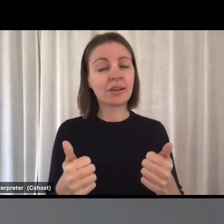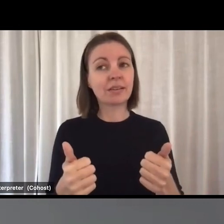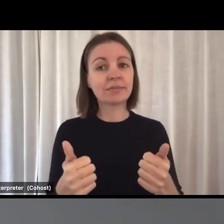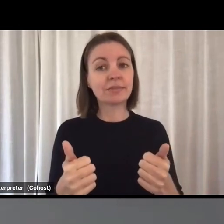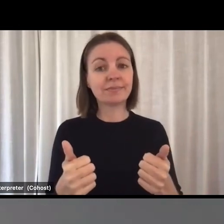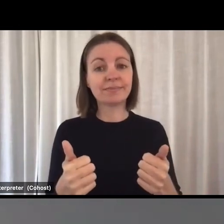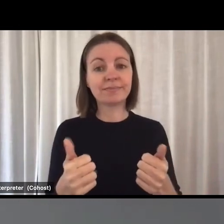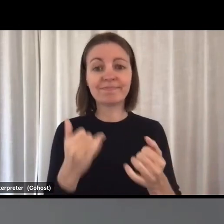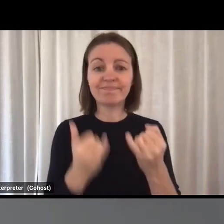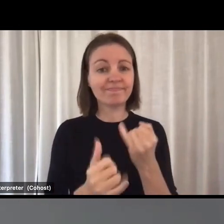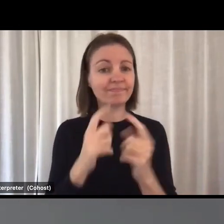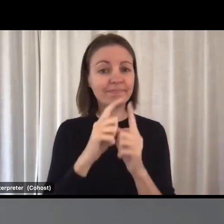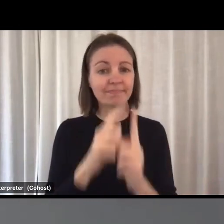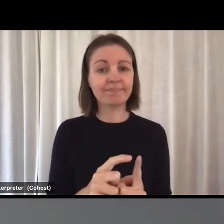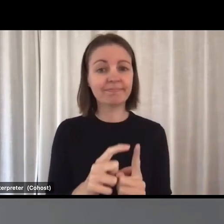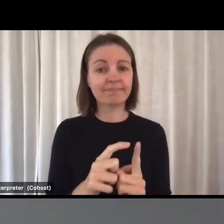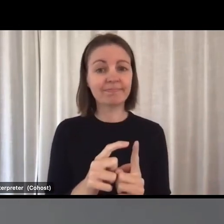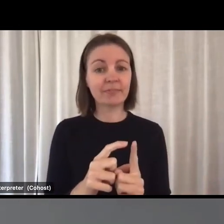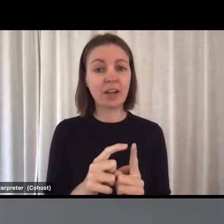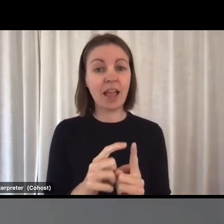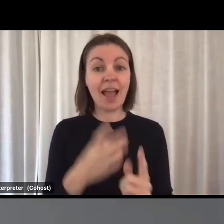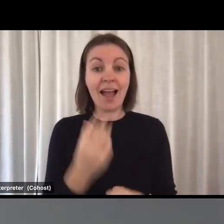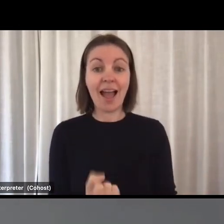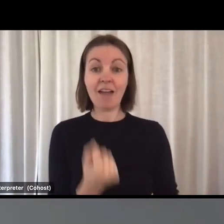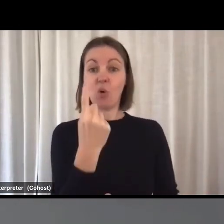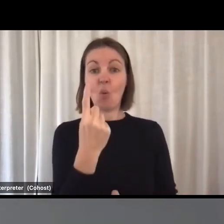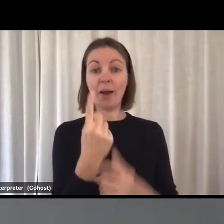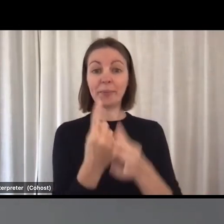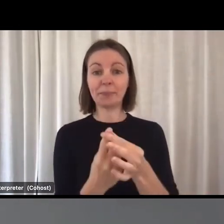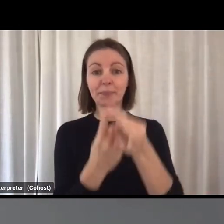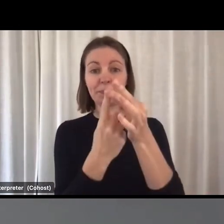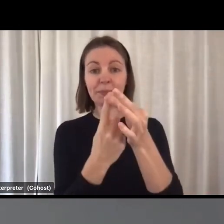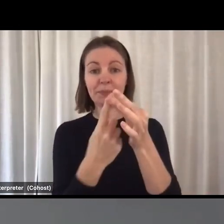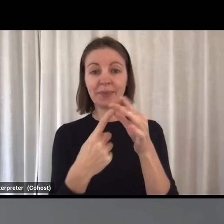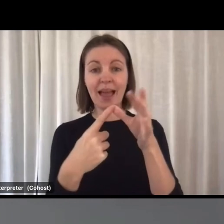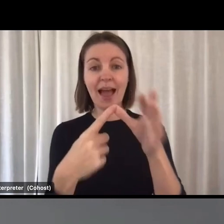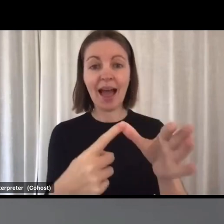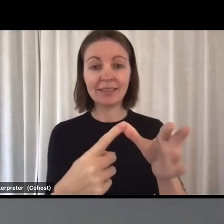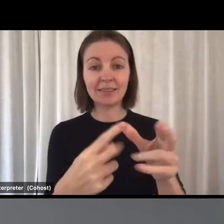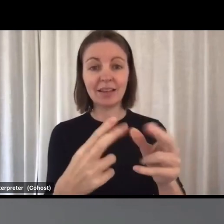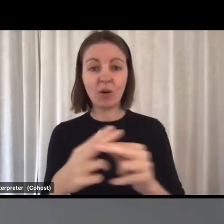that any single measure is the solution to our workforce issues.